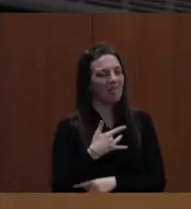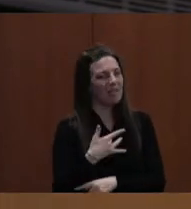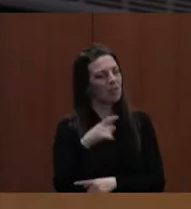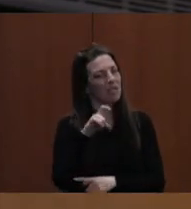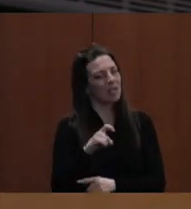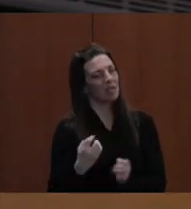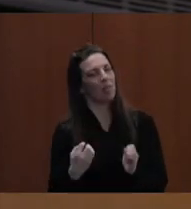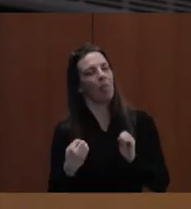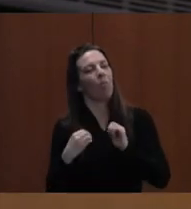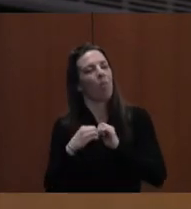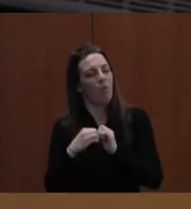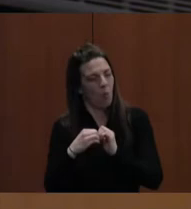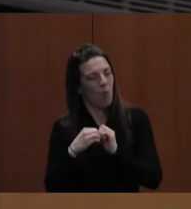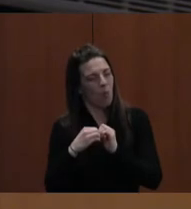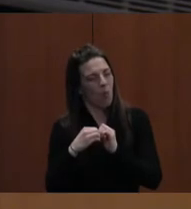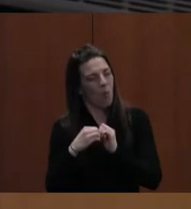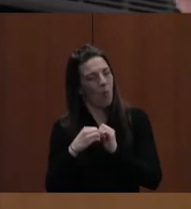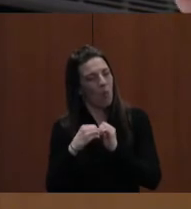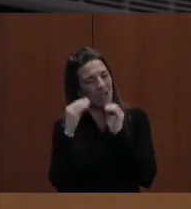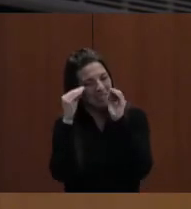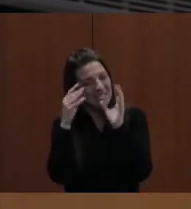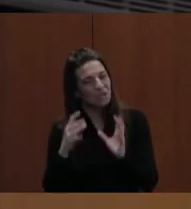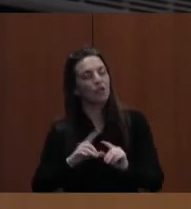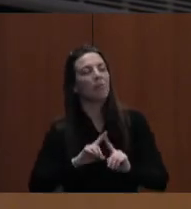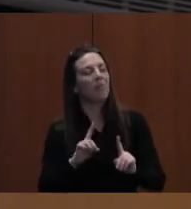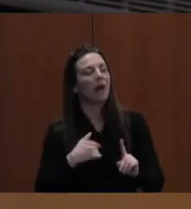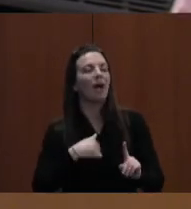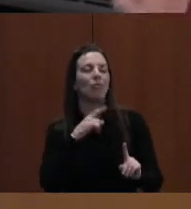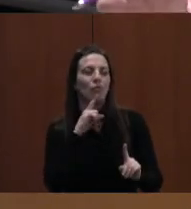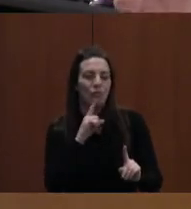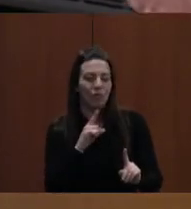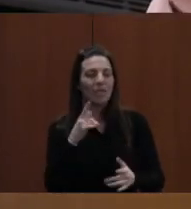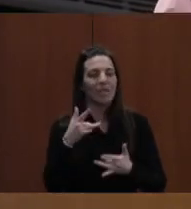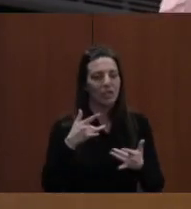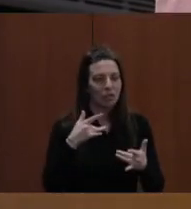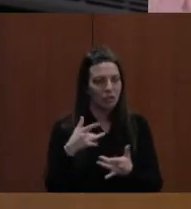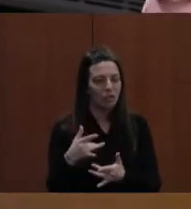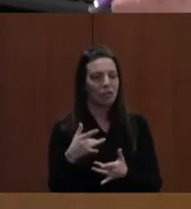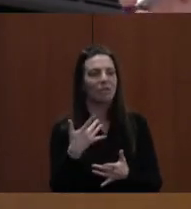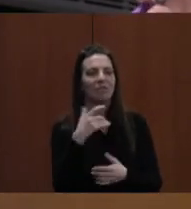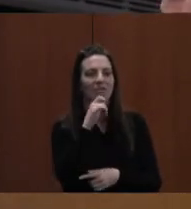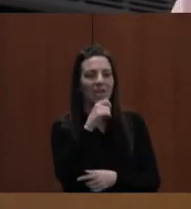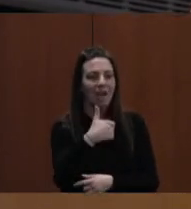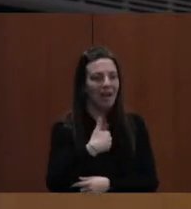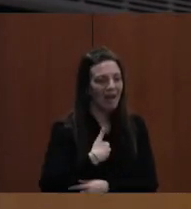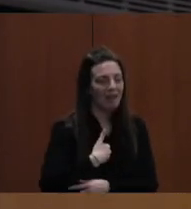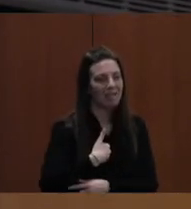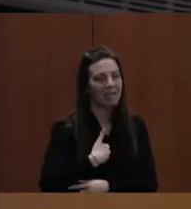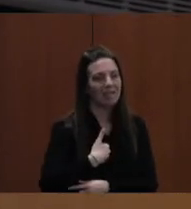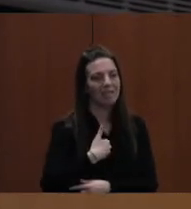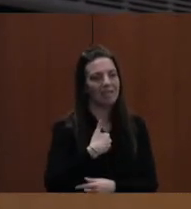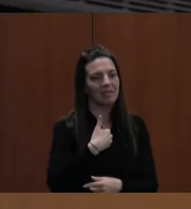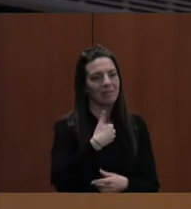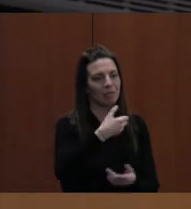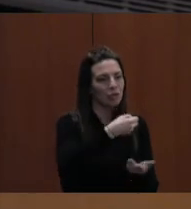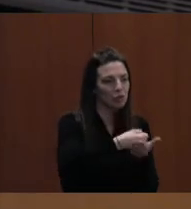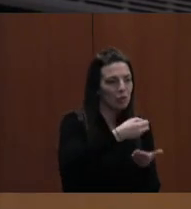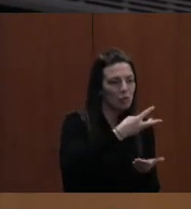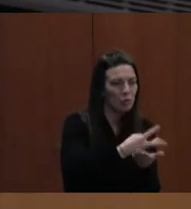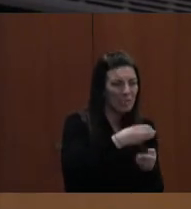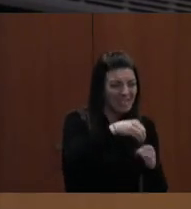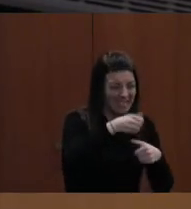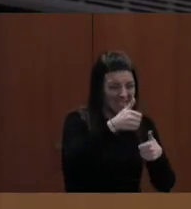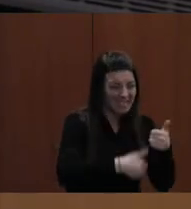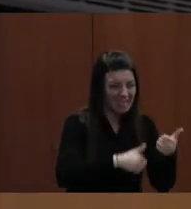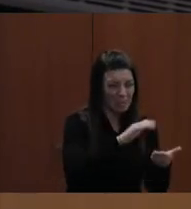that in there. But I'm really concerned about not having, you know, a social worker in every school. I think you said there